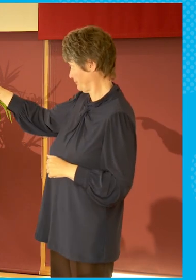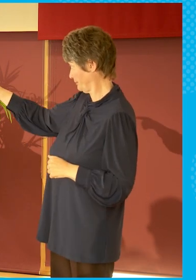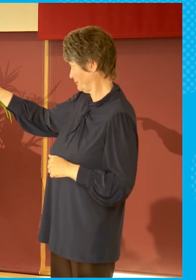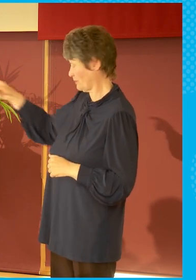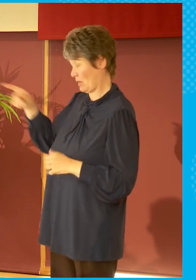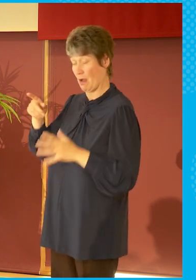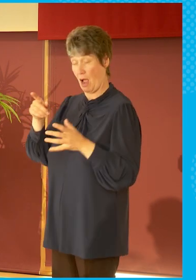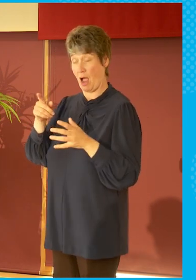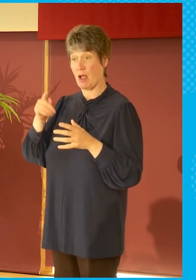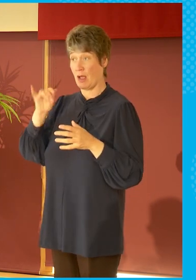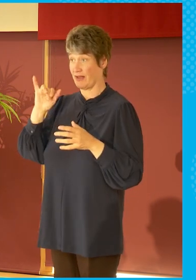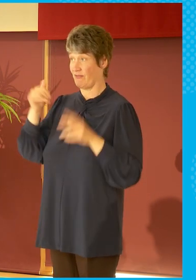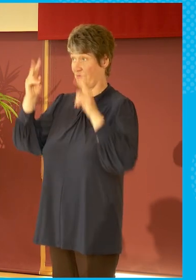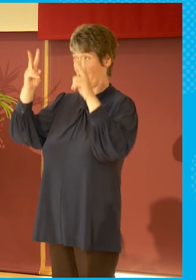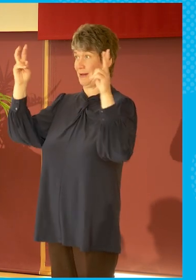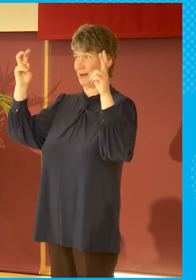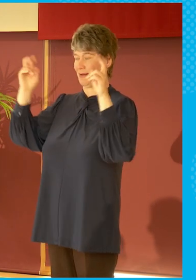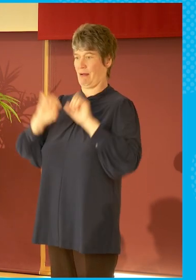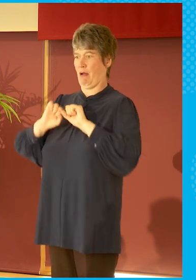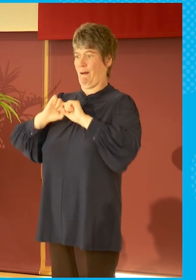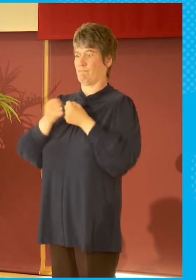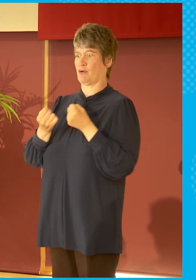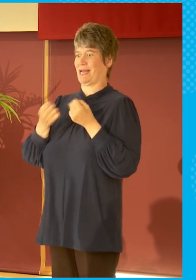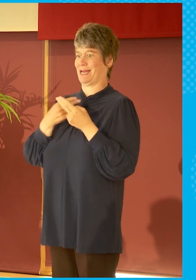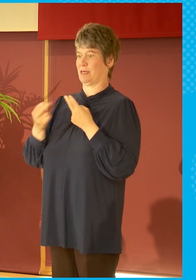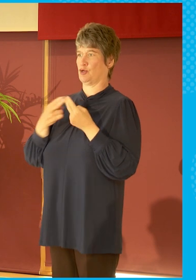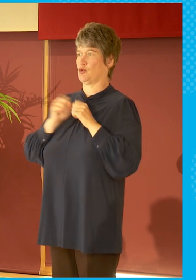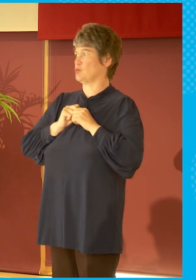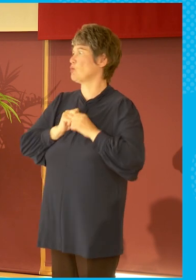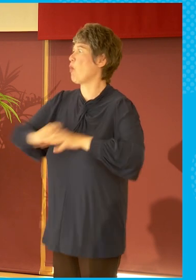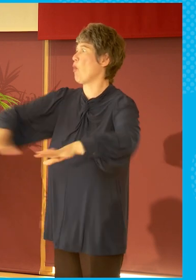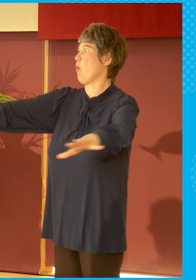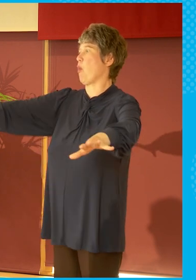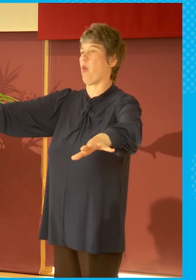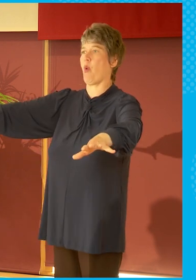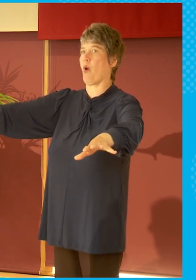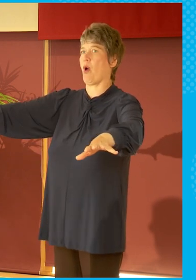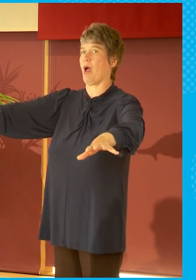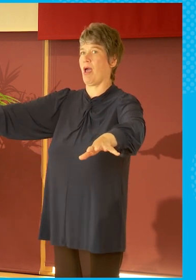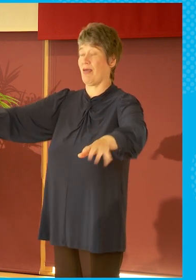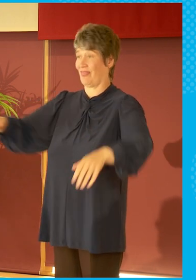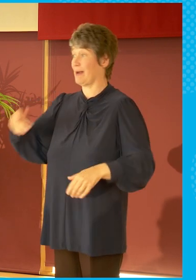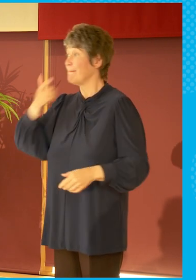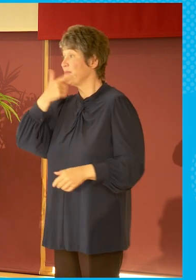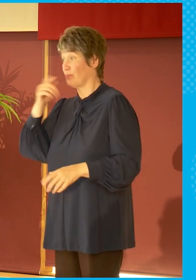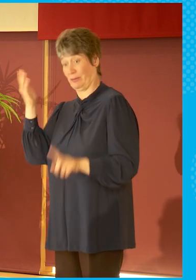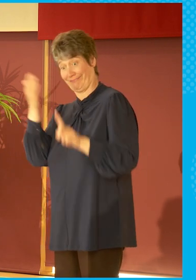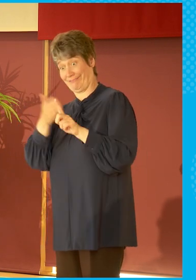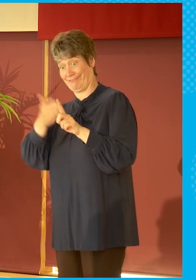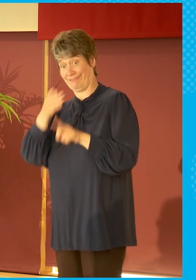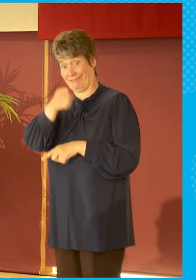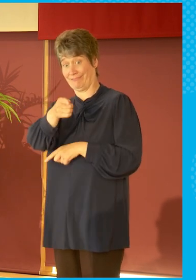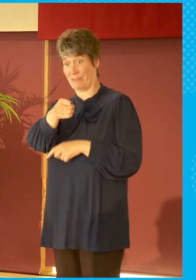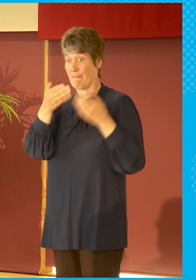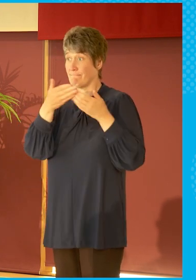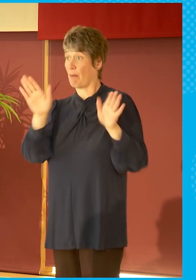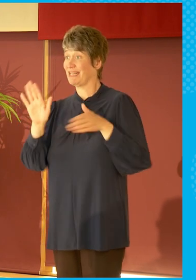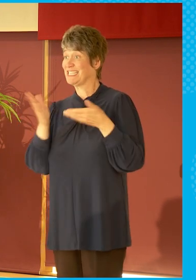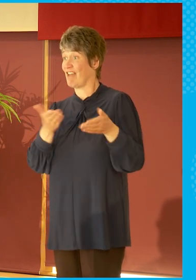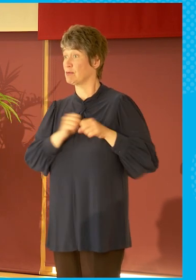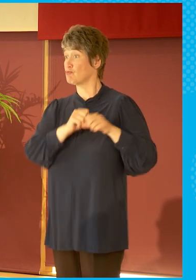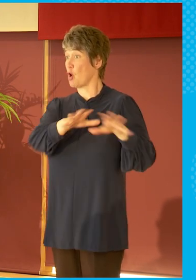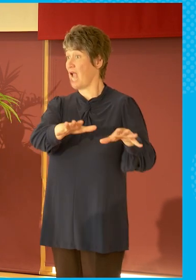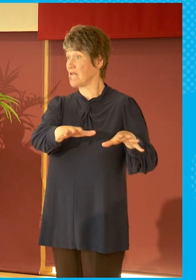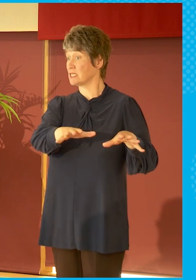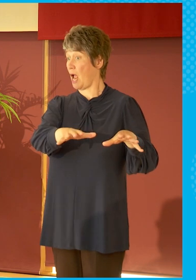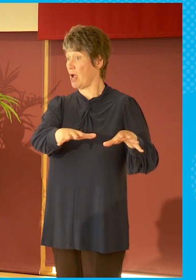media provider. So we would have had hundreds of thousands of people watching Nicola Sturgeon's resignation statement on television between BBC Scotland and